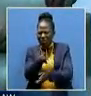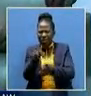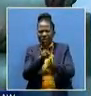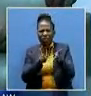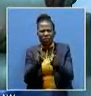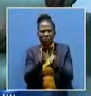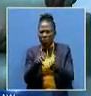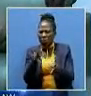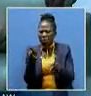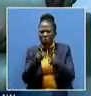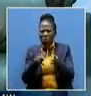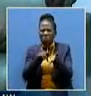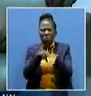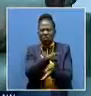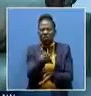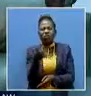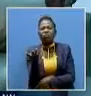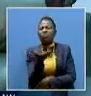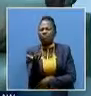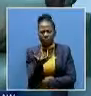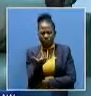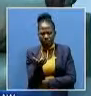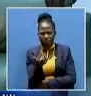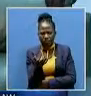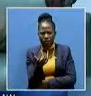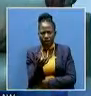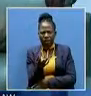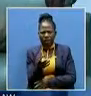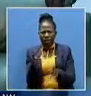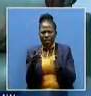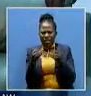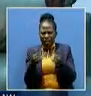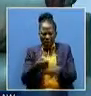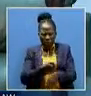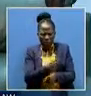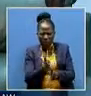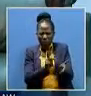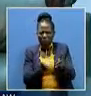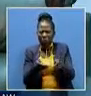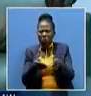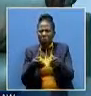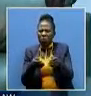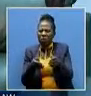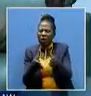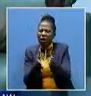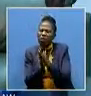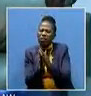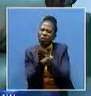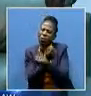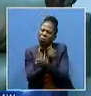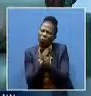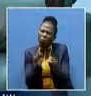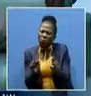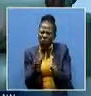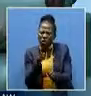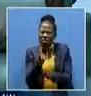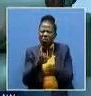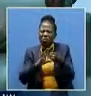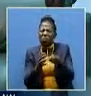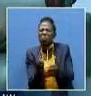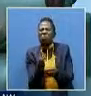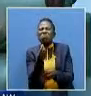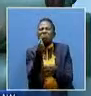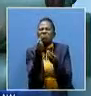unrepresented. And they ask for bail over a matter that is bailable.